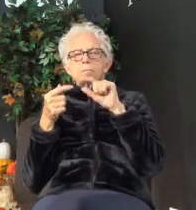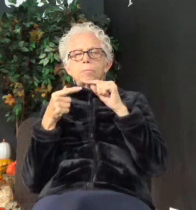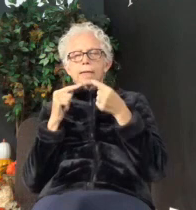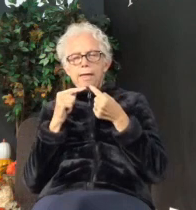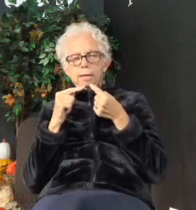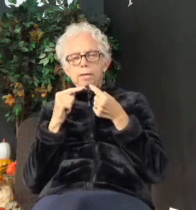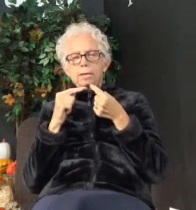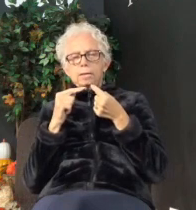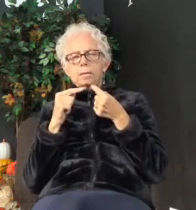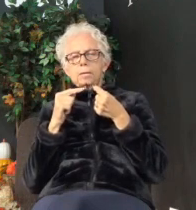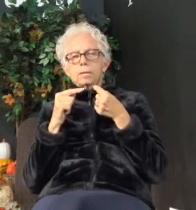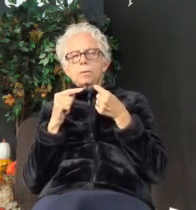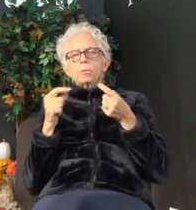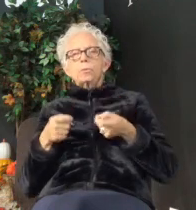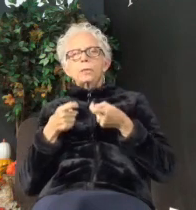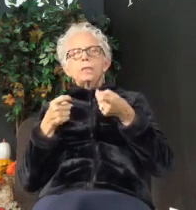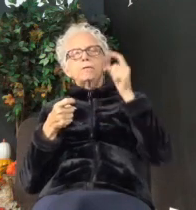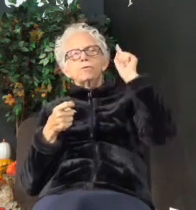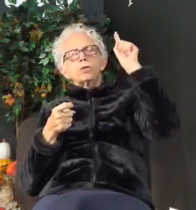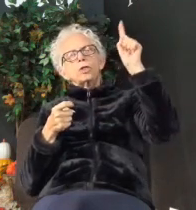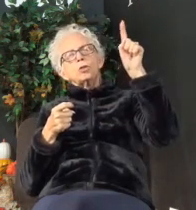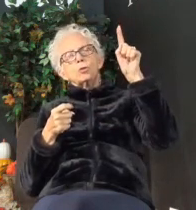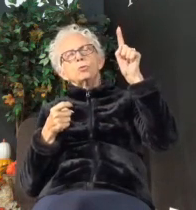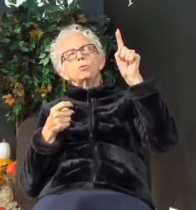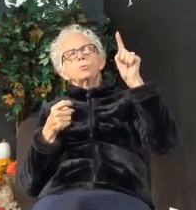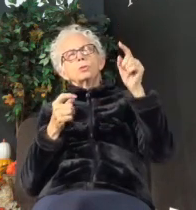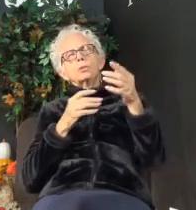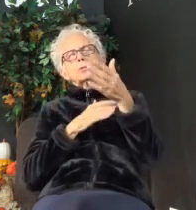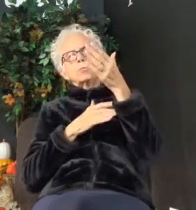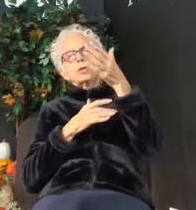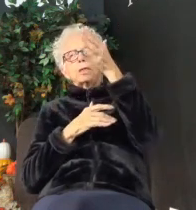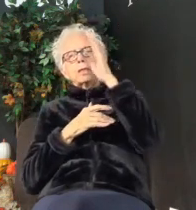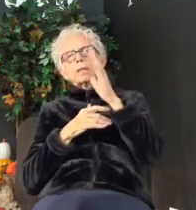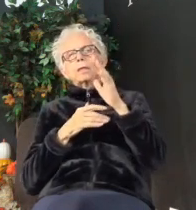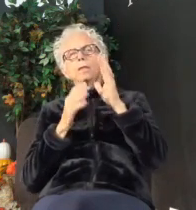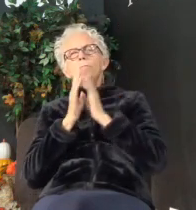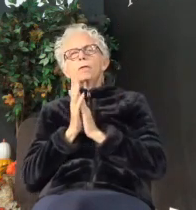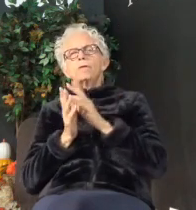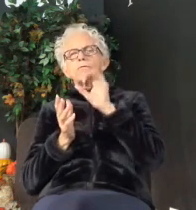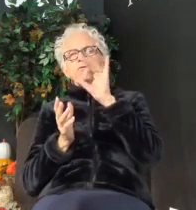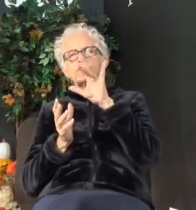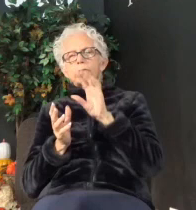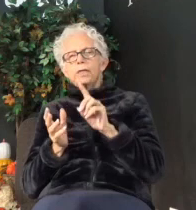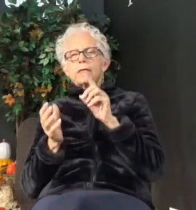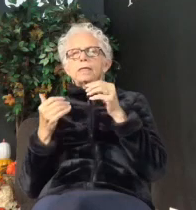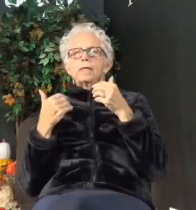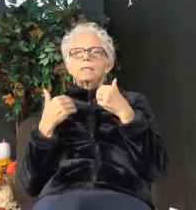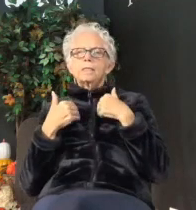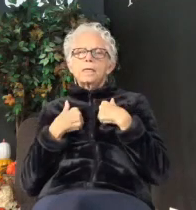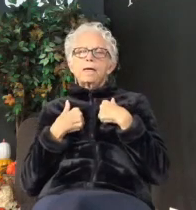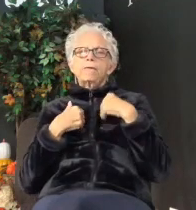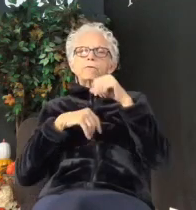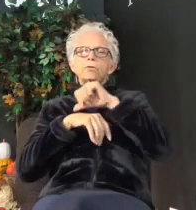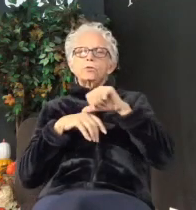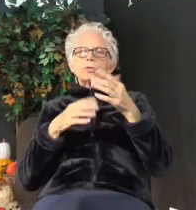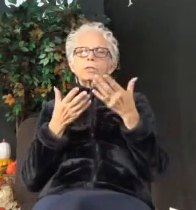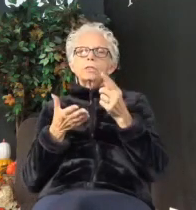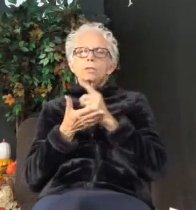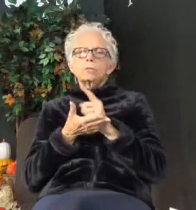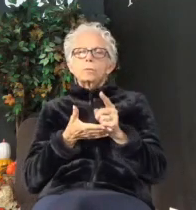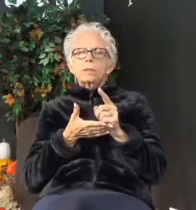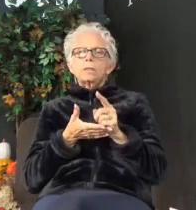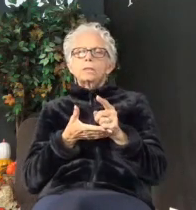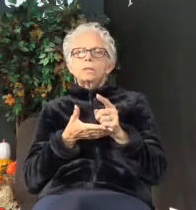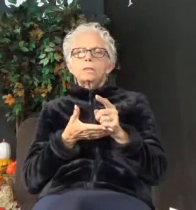So we give her to you this morning, God. We also pray for Fred as he has surgery this week. And God,